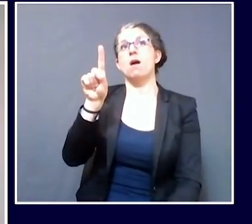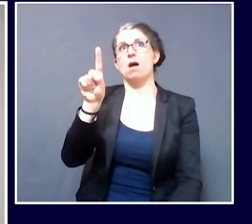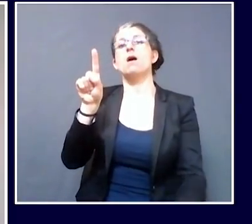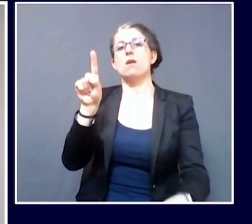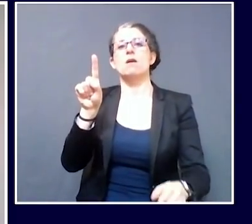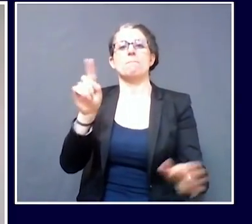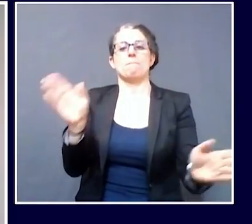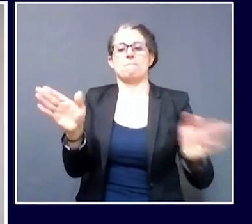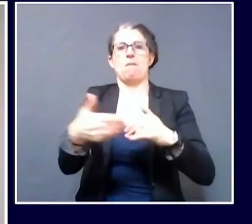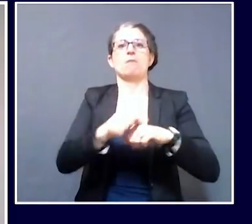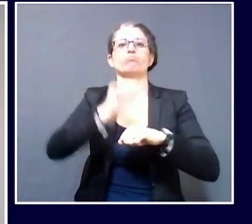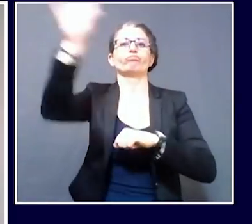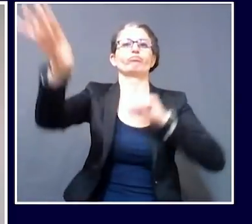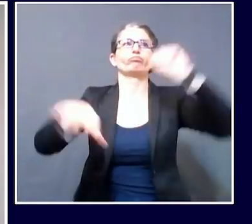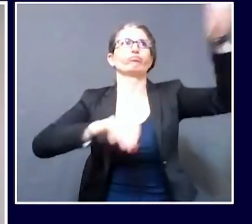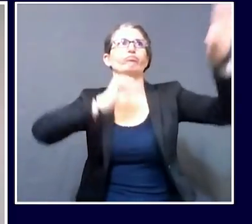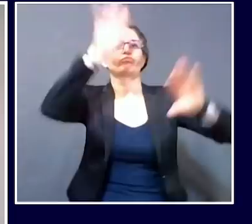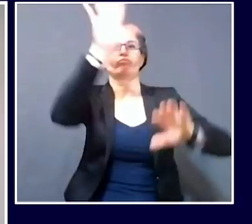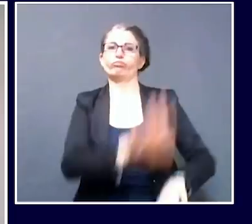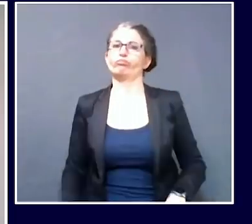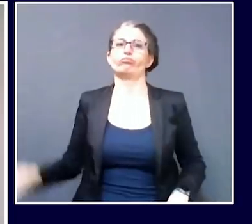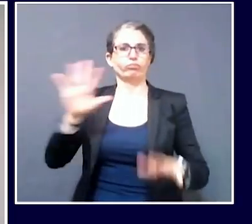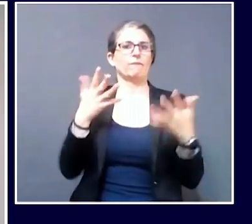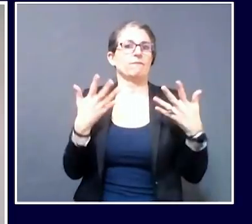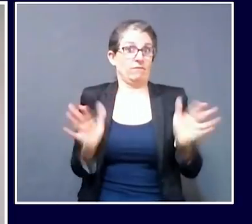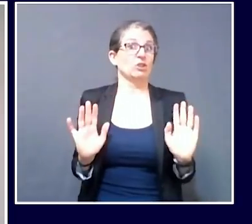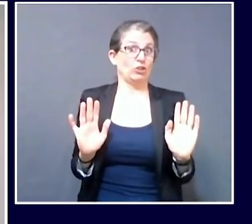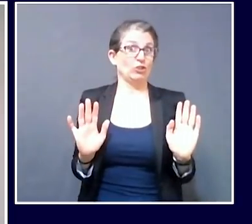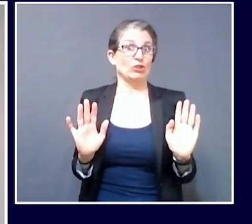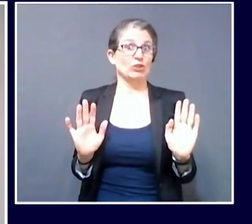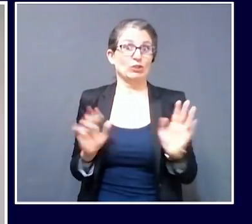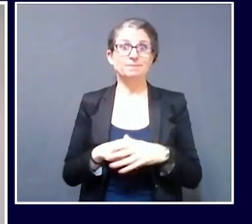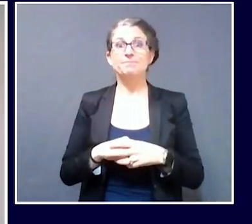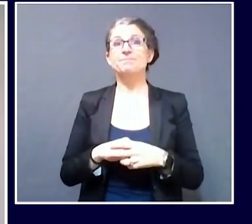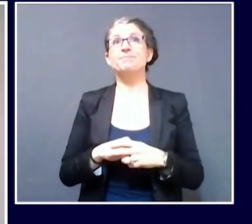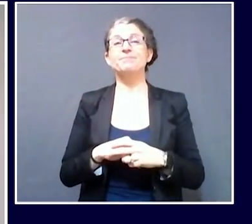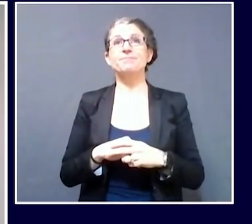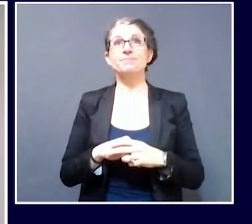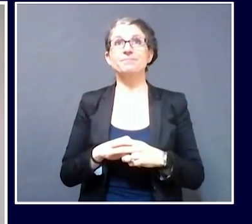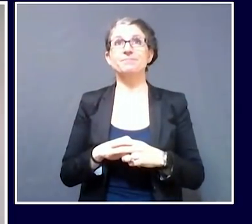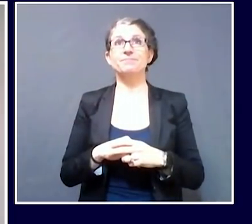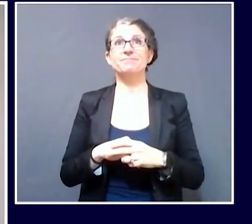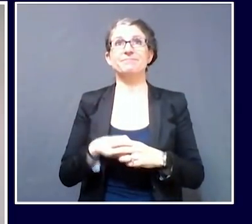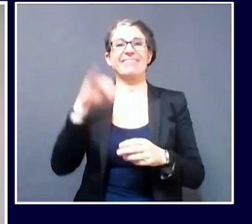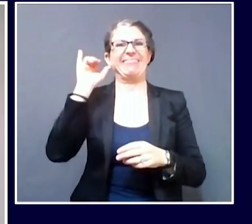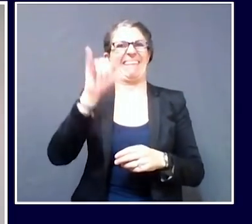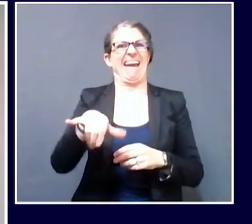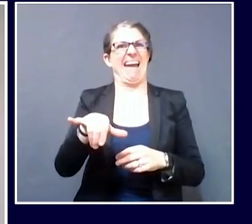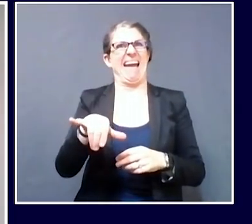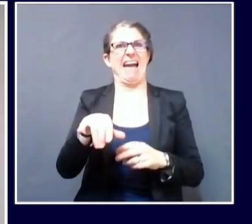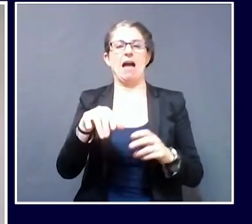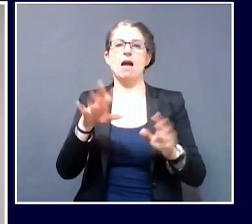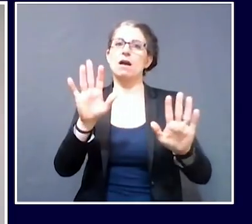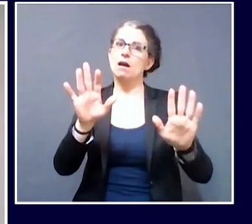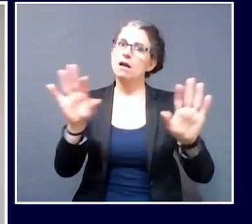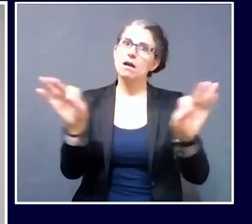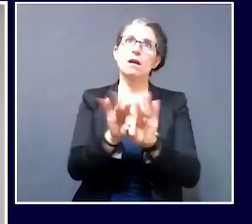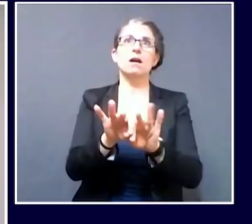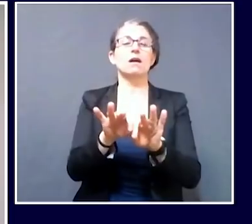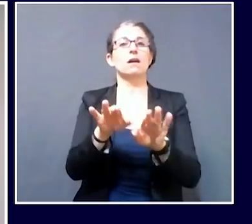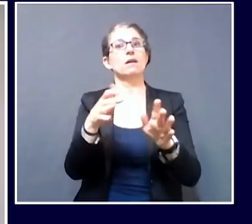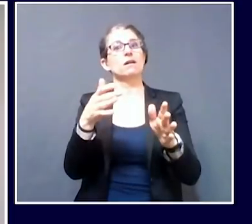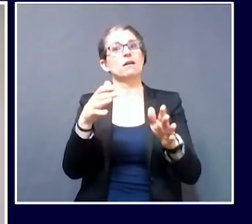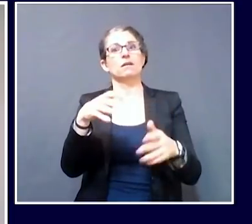equipment across the state. This PPE, which we've talked about at length, is life-saving, is vital for